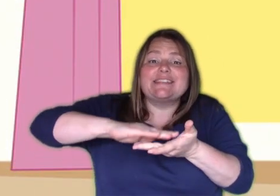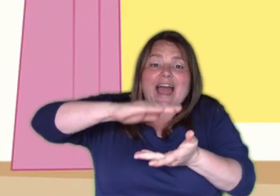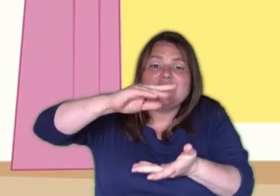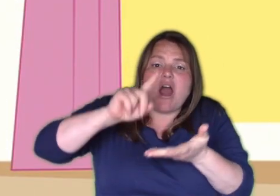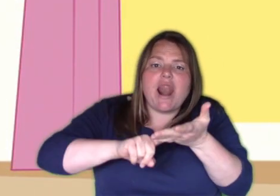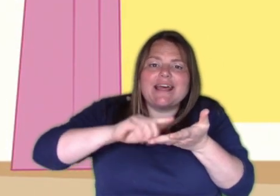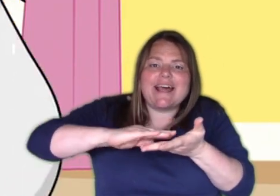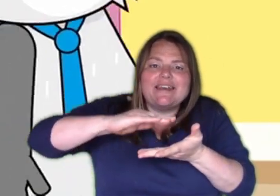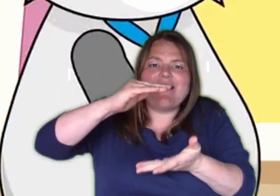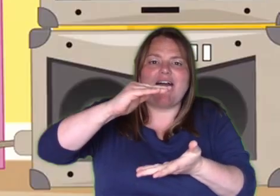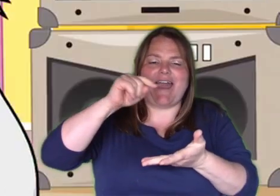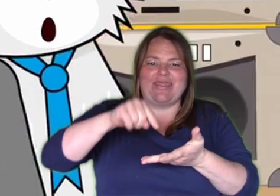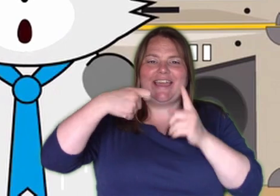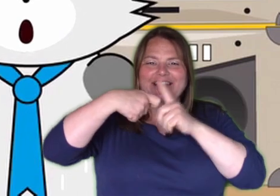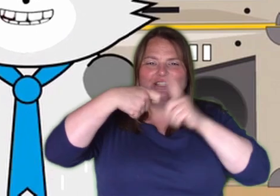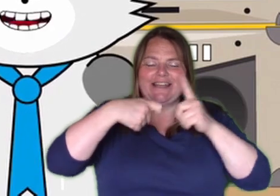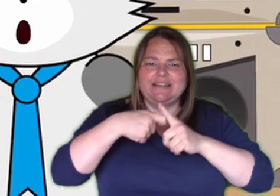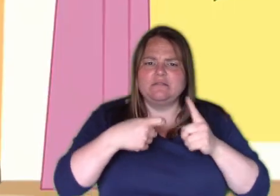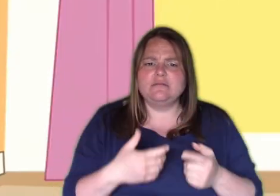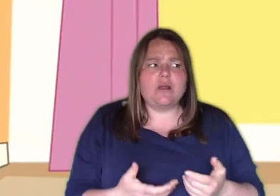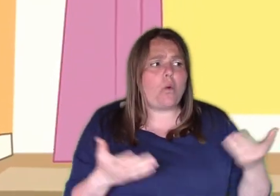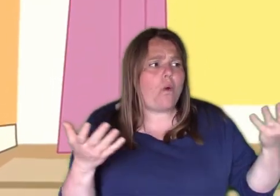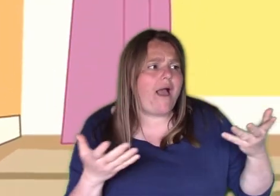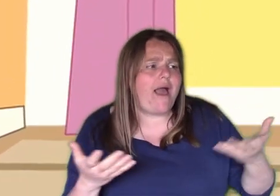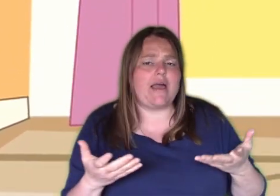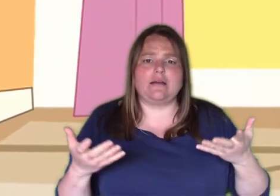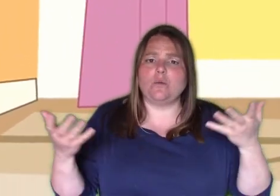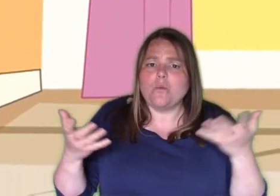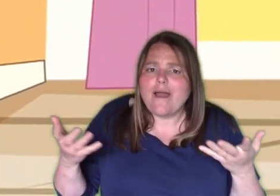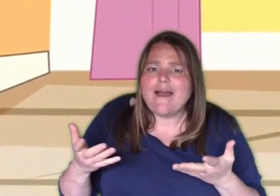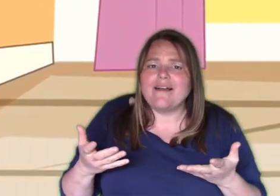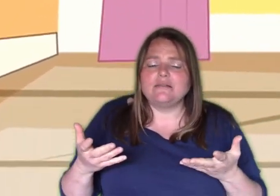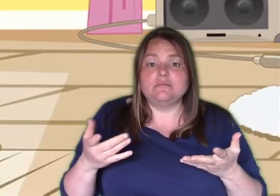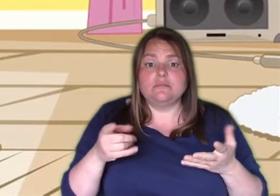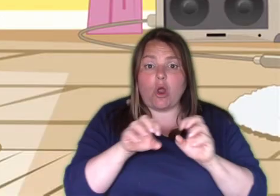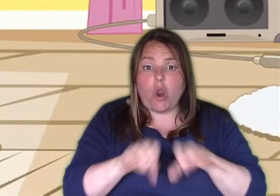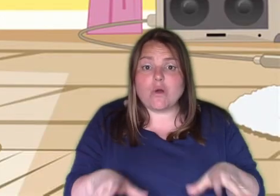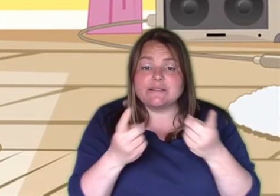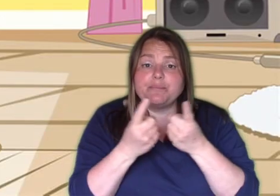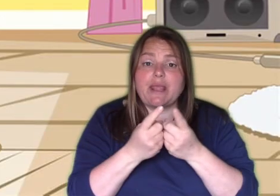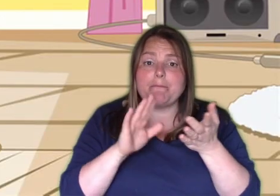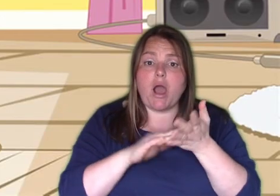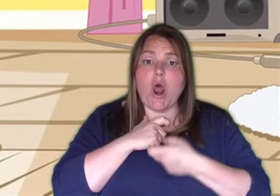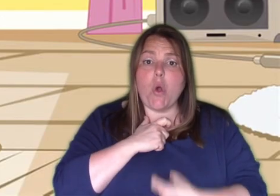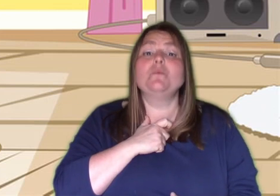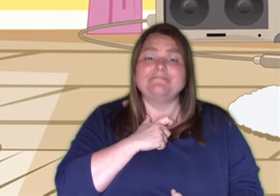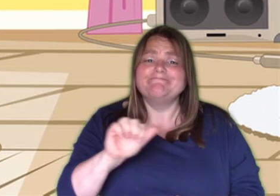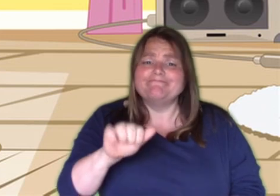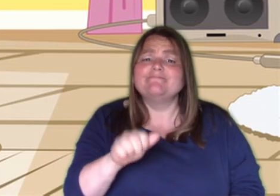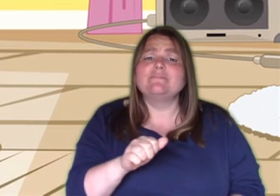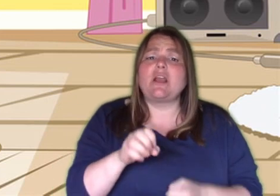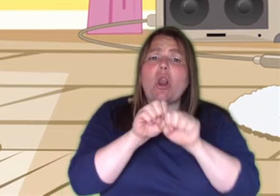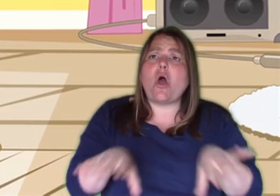where are you? Where are you? Have you lost something, Milo? I've lost my pick. Oh,